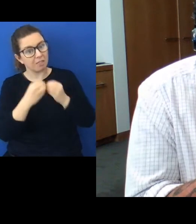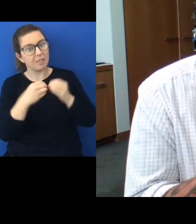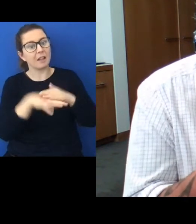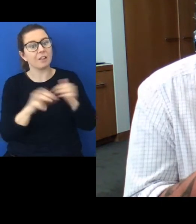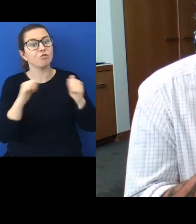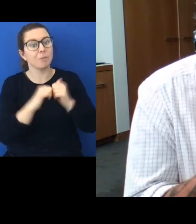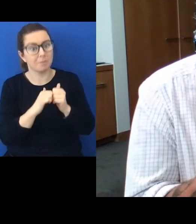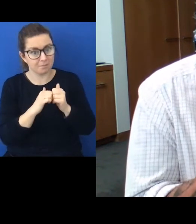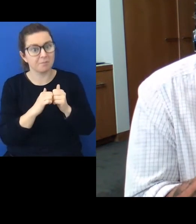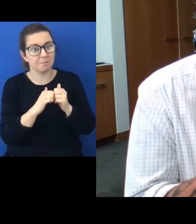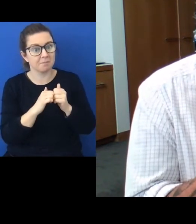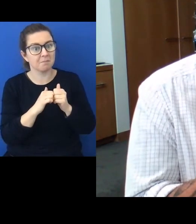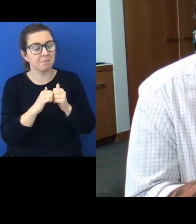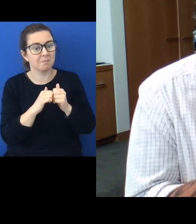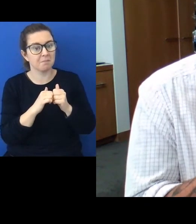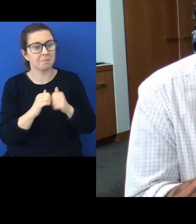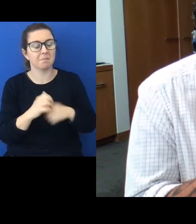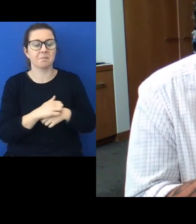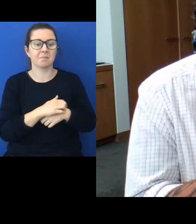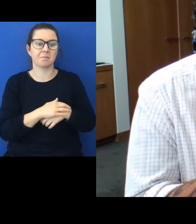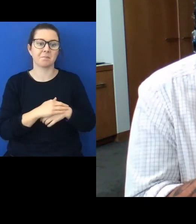will buy into the strategy and vision